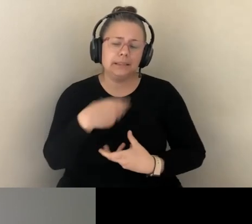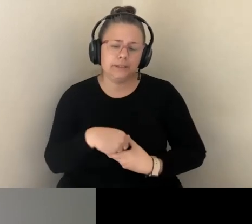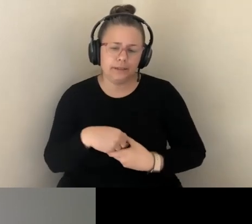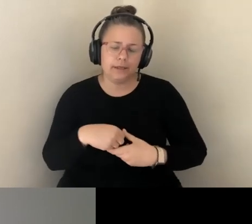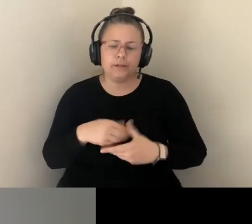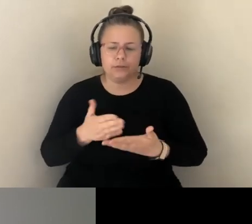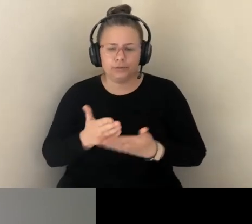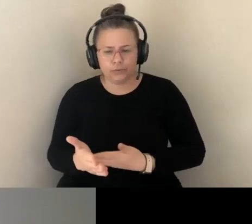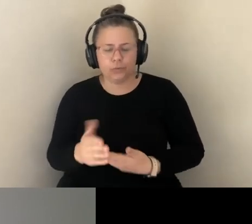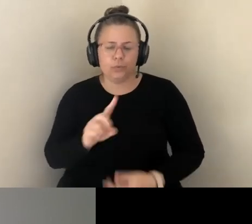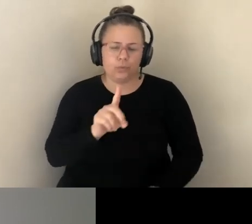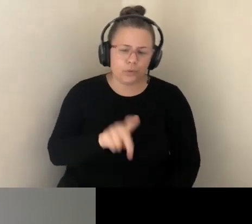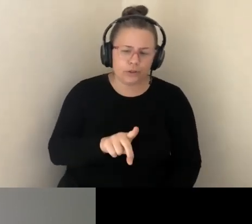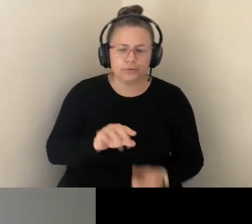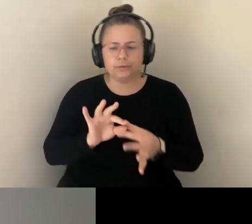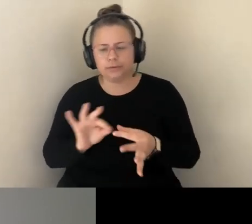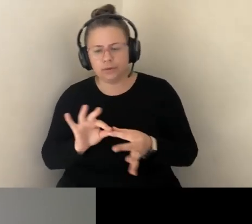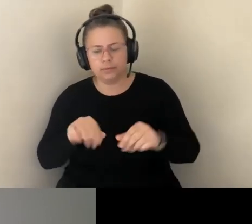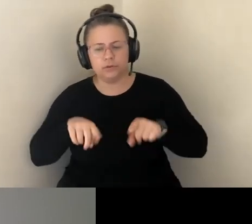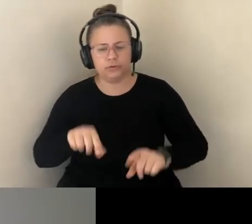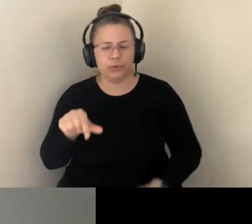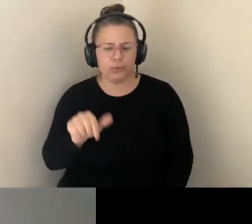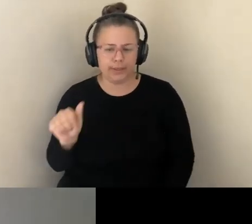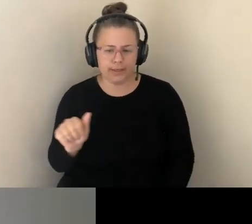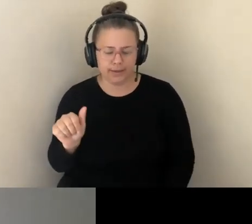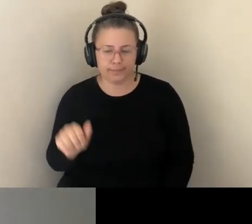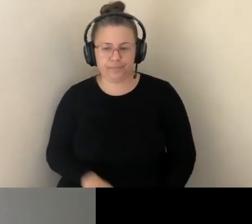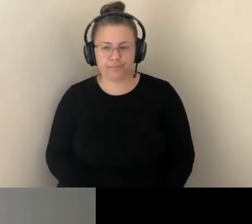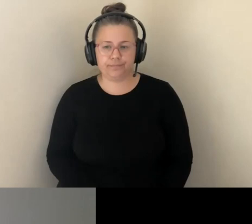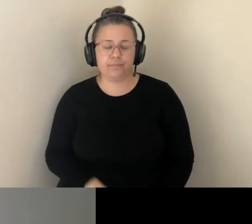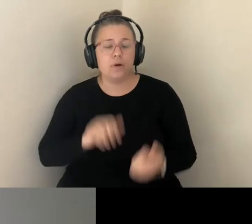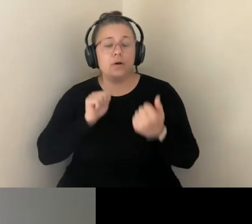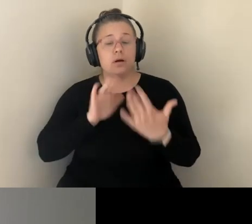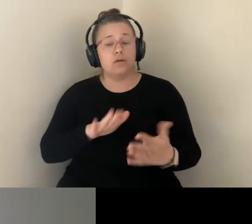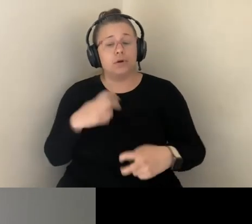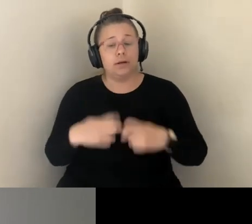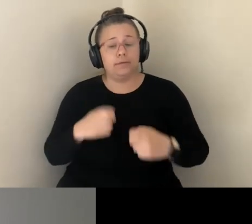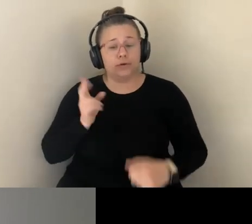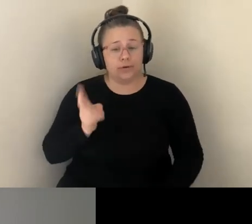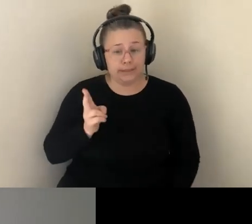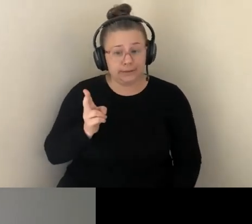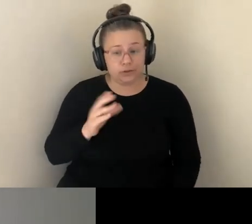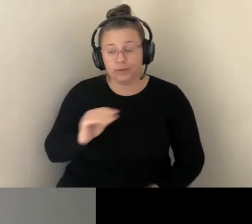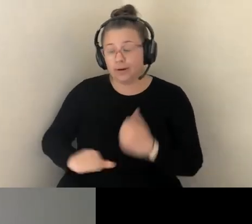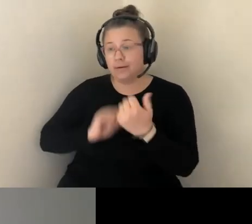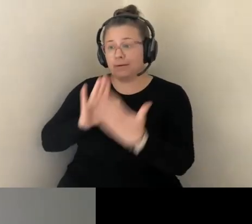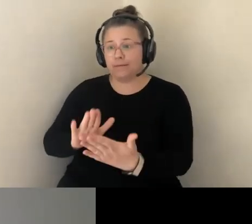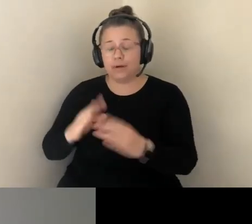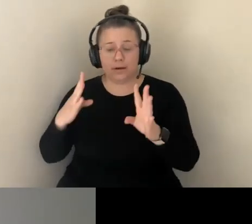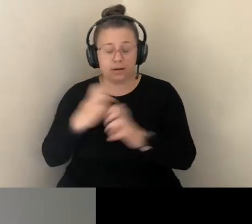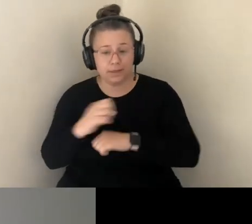SESSIONS. CONFRONTING DIFFICULT HISTORIES AND COMPLEX ETHICS WILL HELP US ALL ADVANCE EQUITY AND